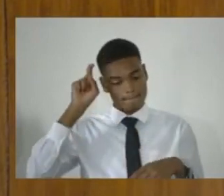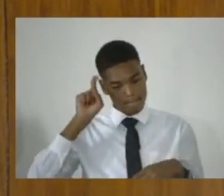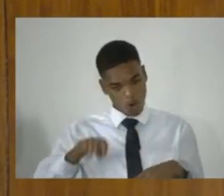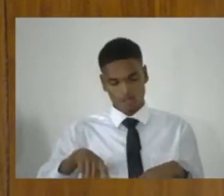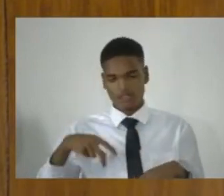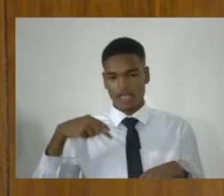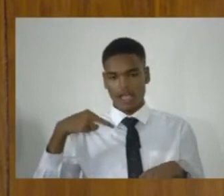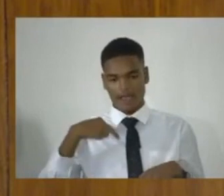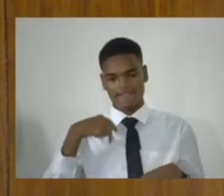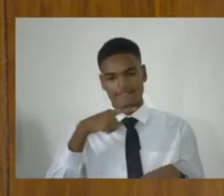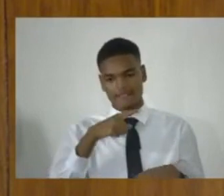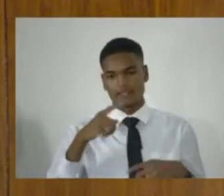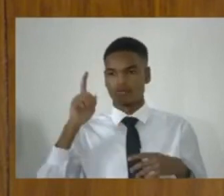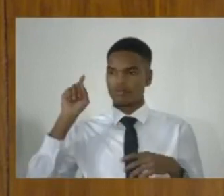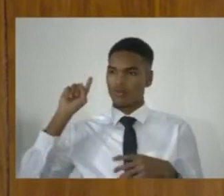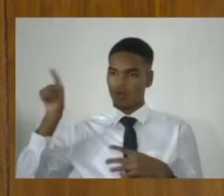of the bill.